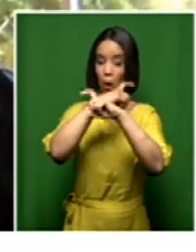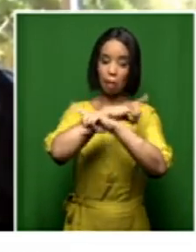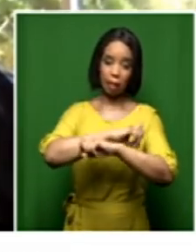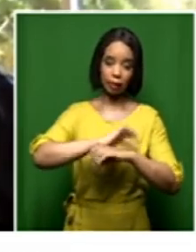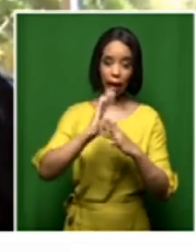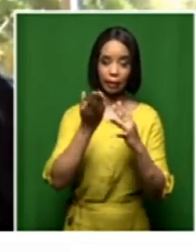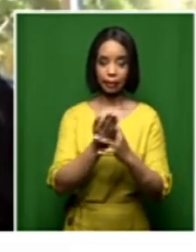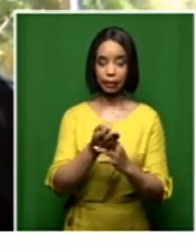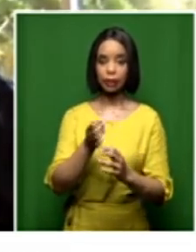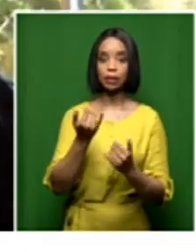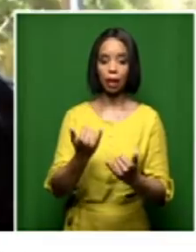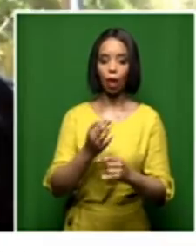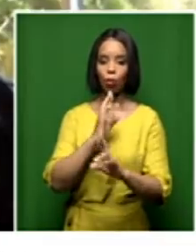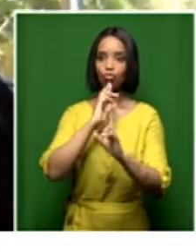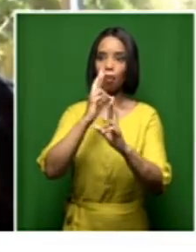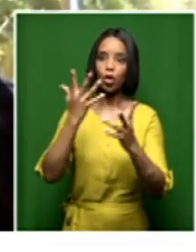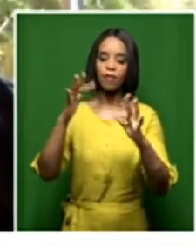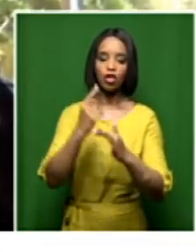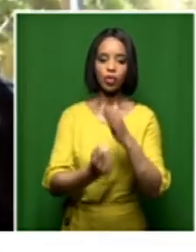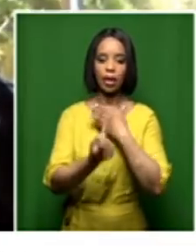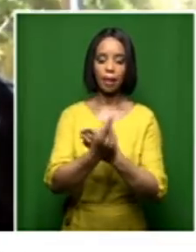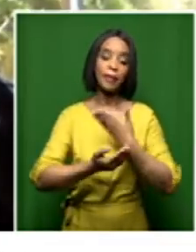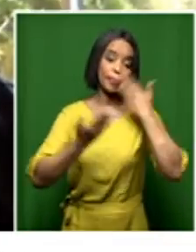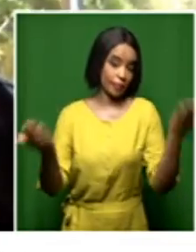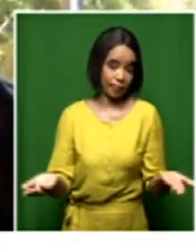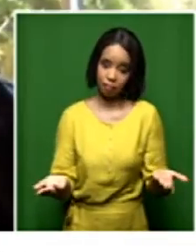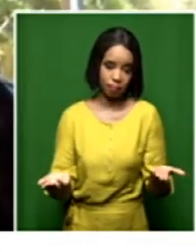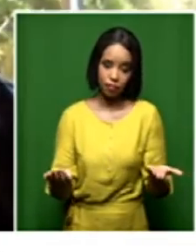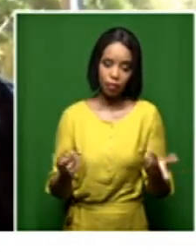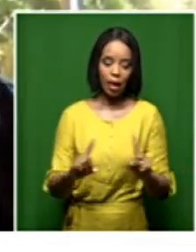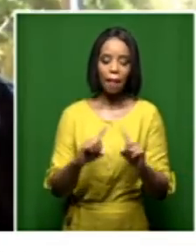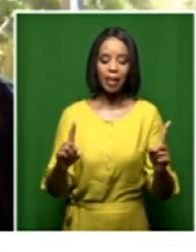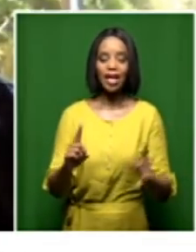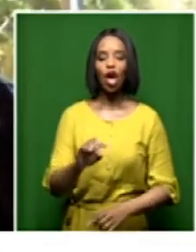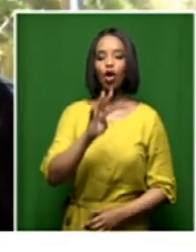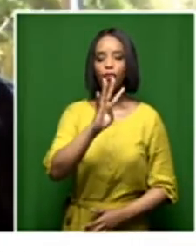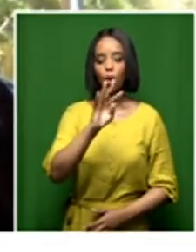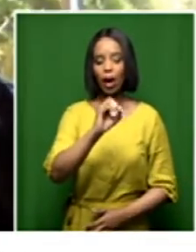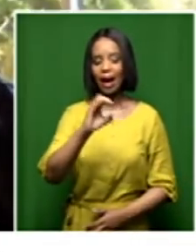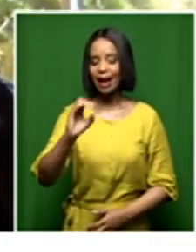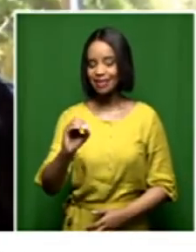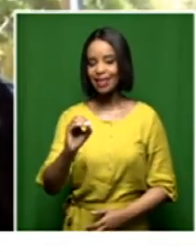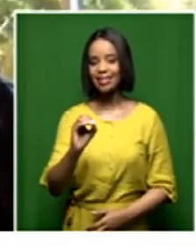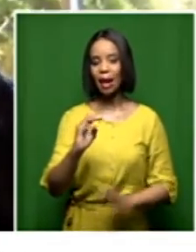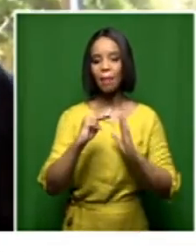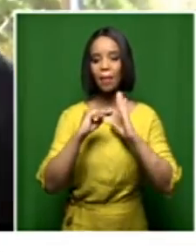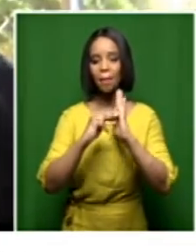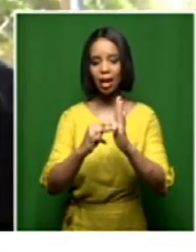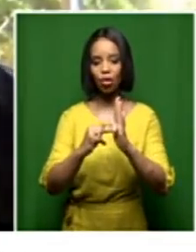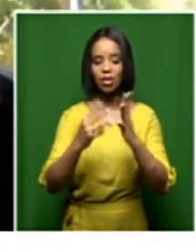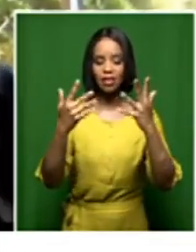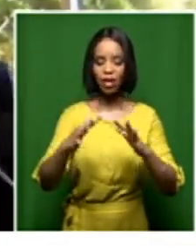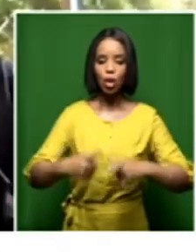upon. But 400 million rand spent on consultants. Let's talk about that. Surely